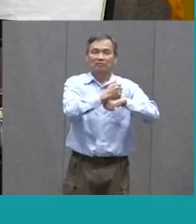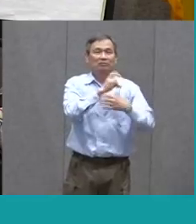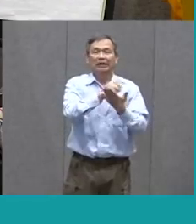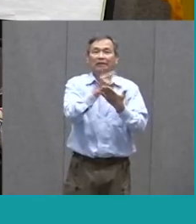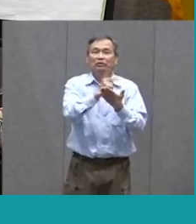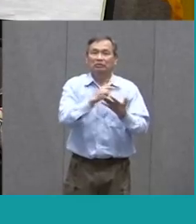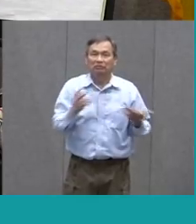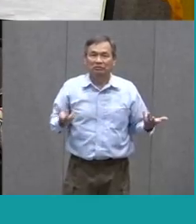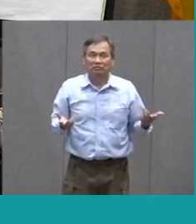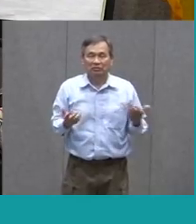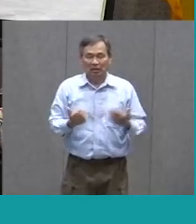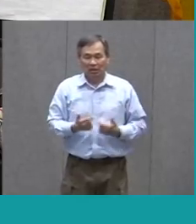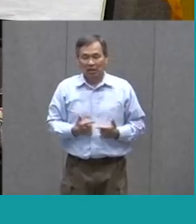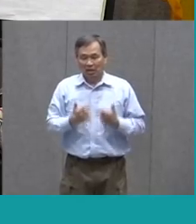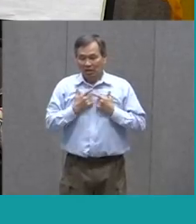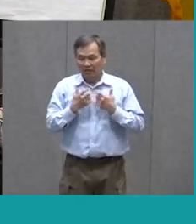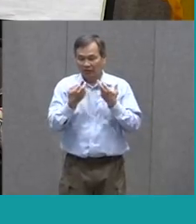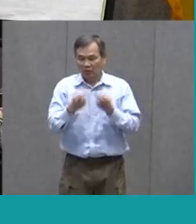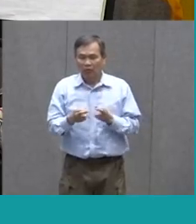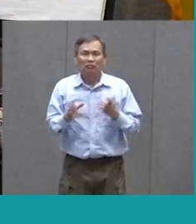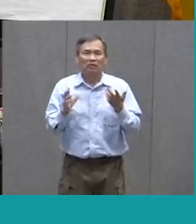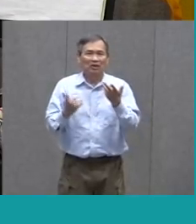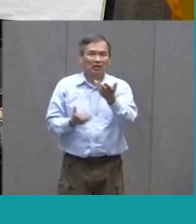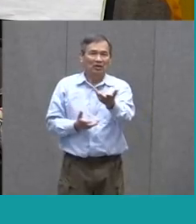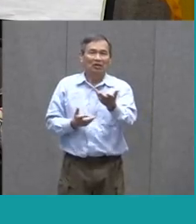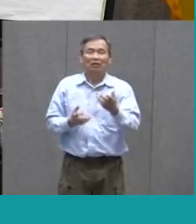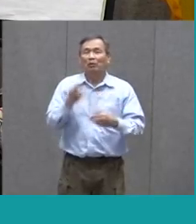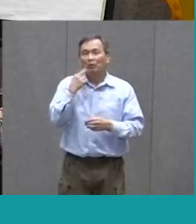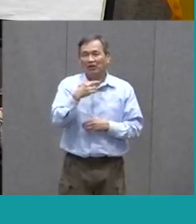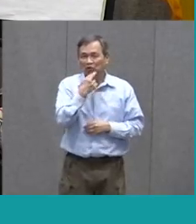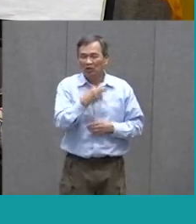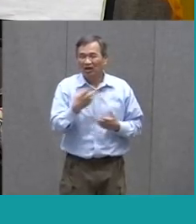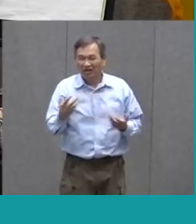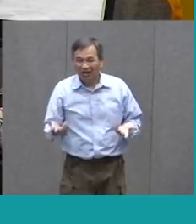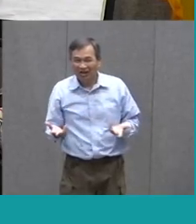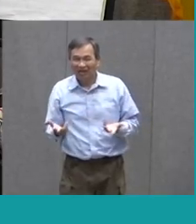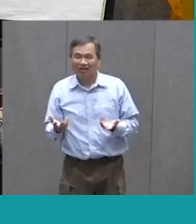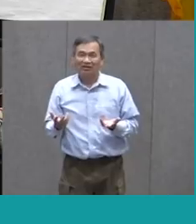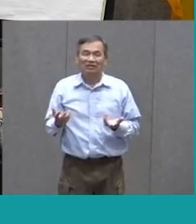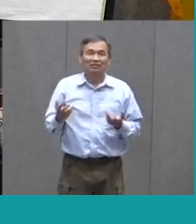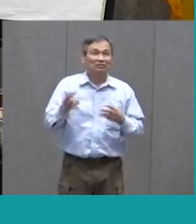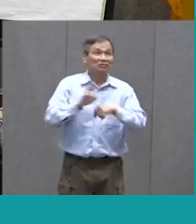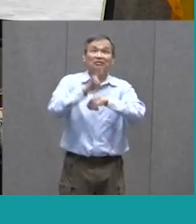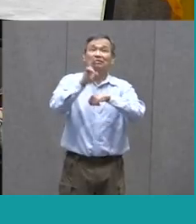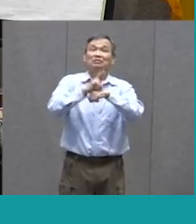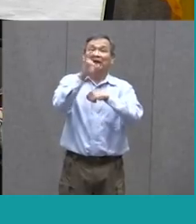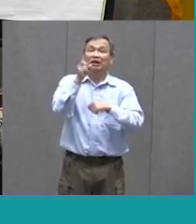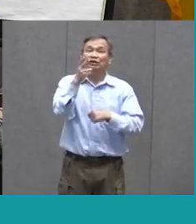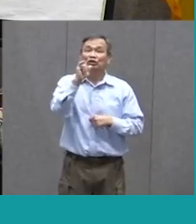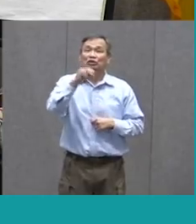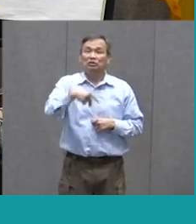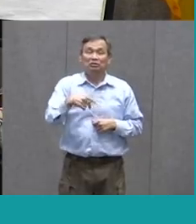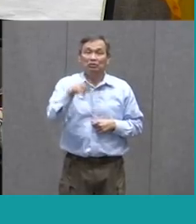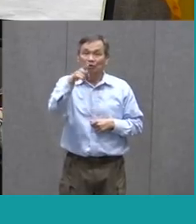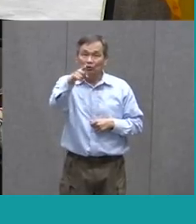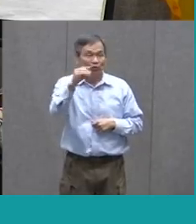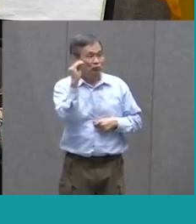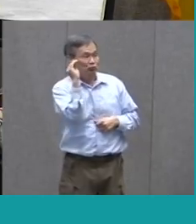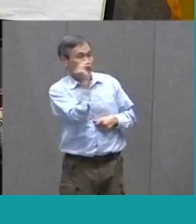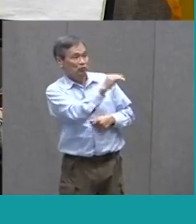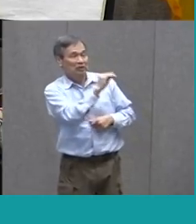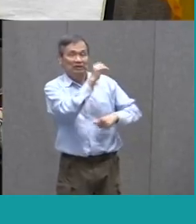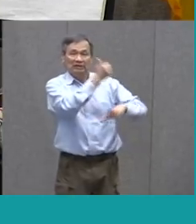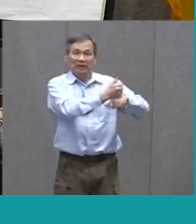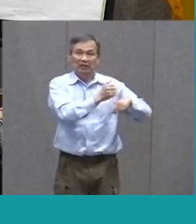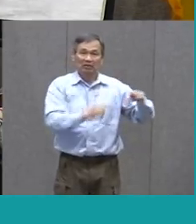Kitchen Or In a Living Room Or In a Restaurant Or On a Spaceship This is Where You're Going to Put Your Setting